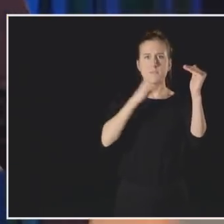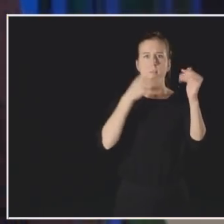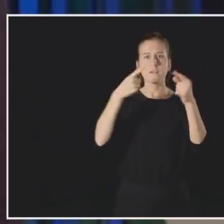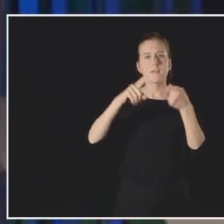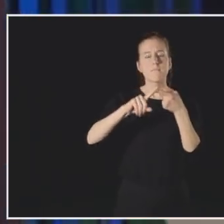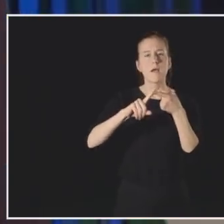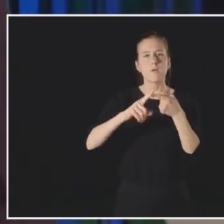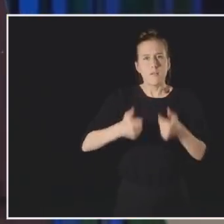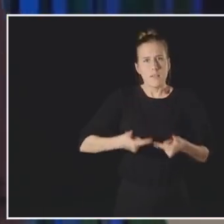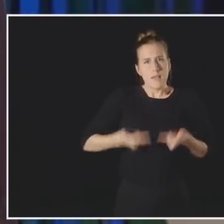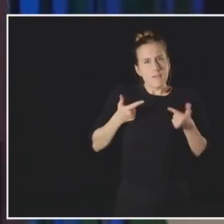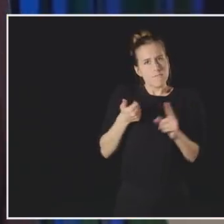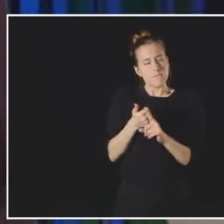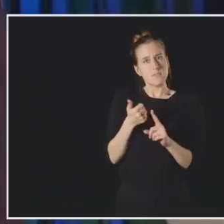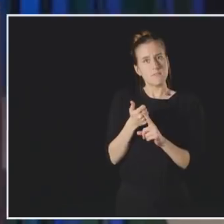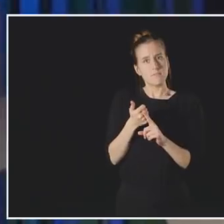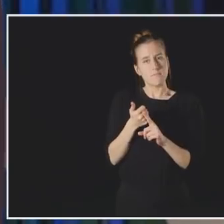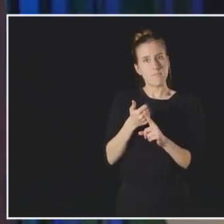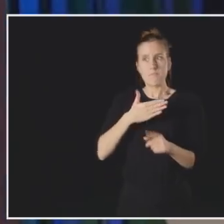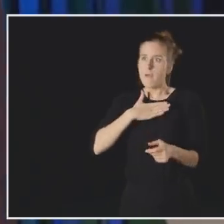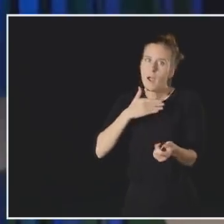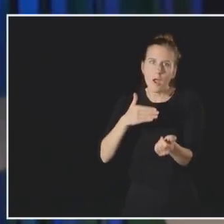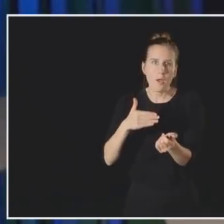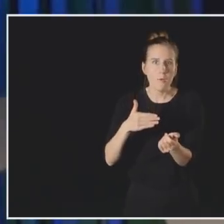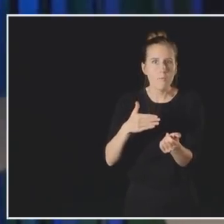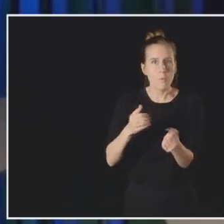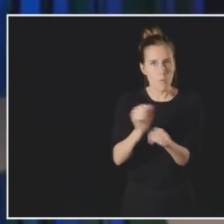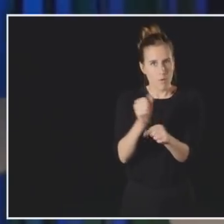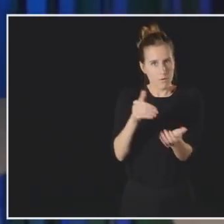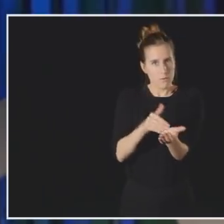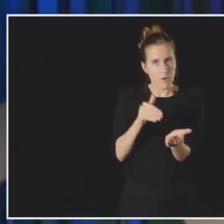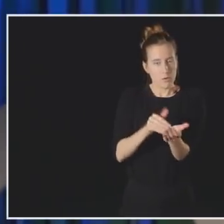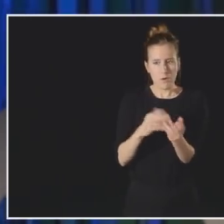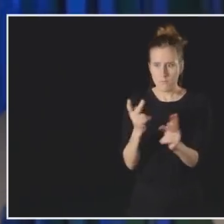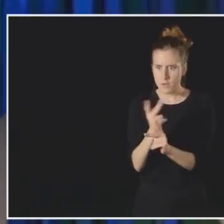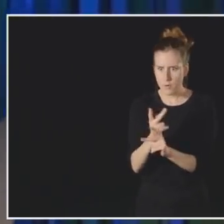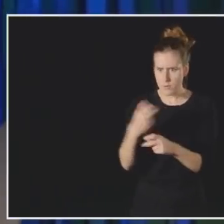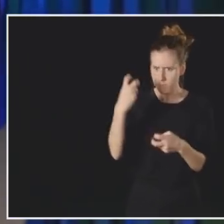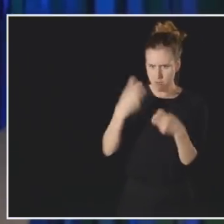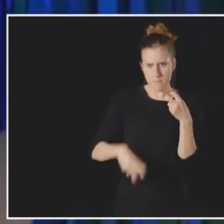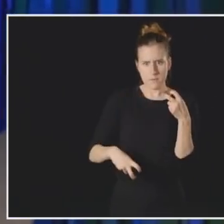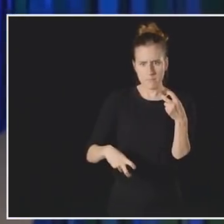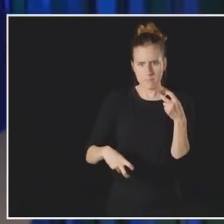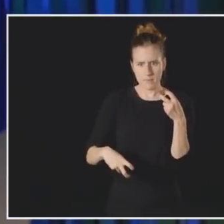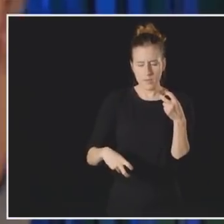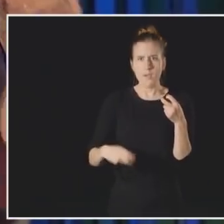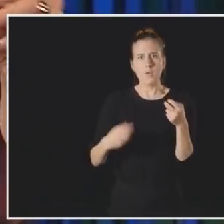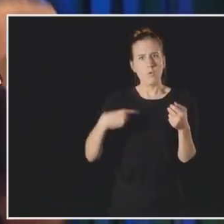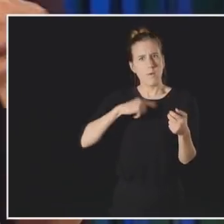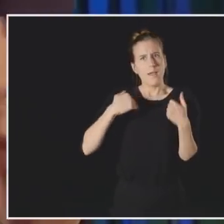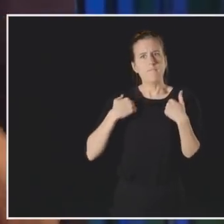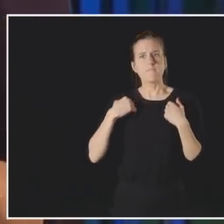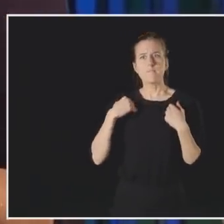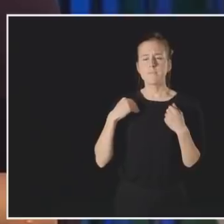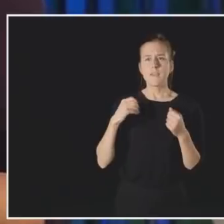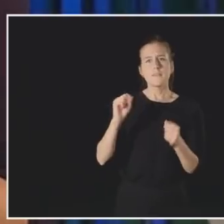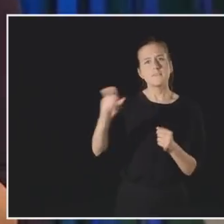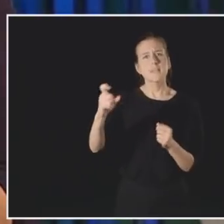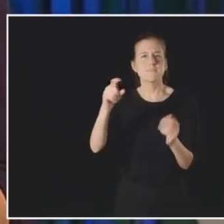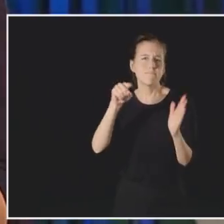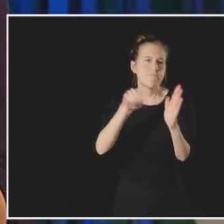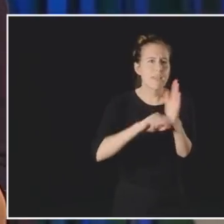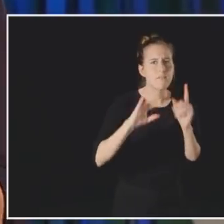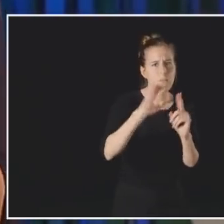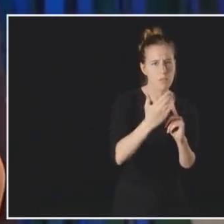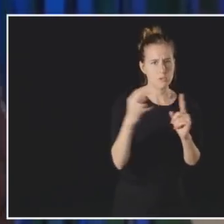alive. Through my work as a physician, I discovered the massive problem our sex-negative culture has